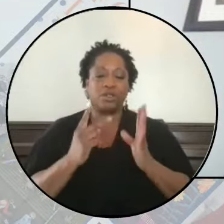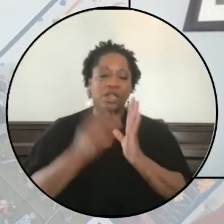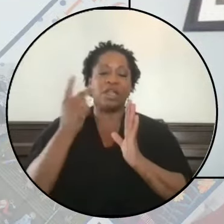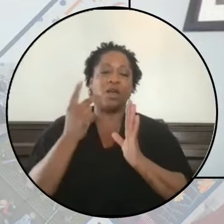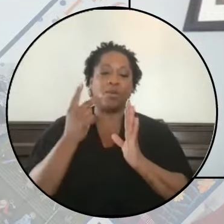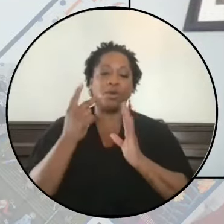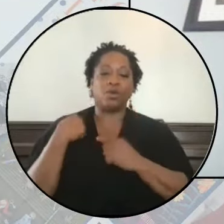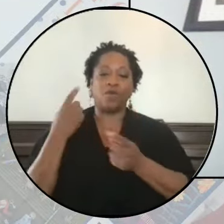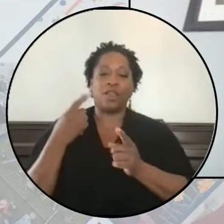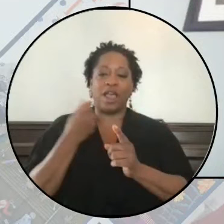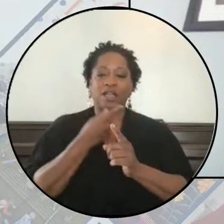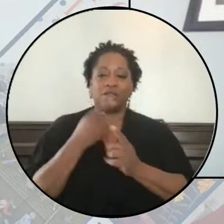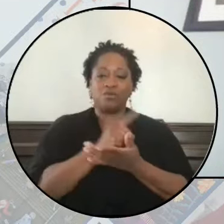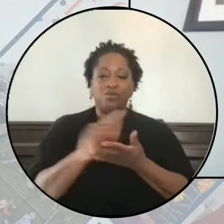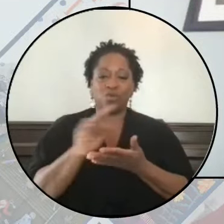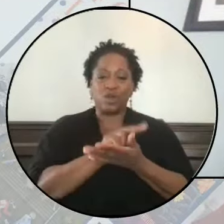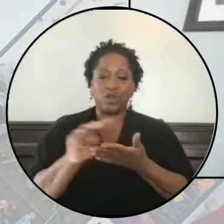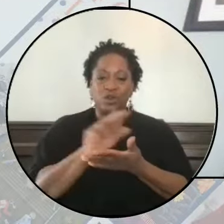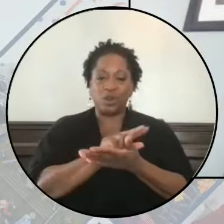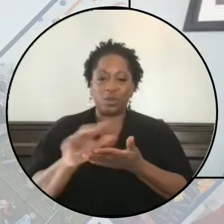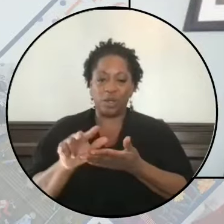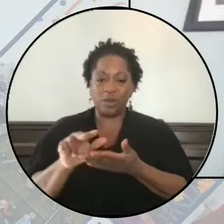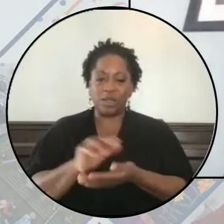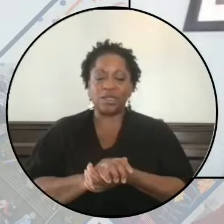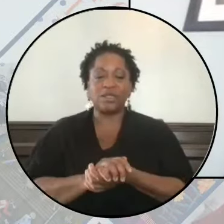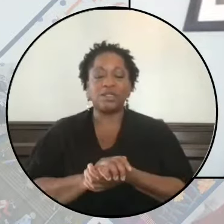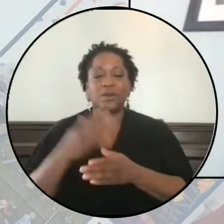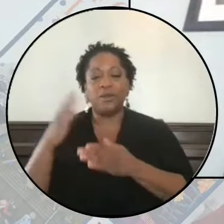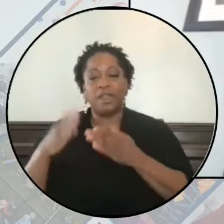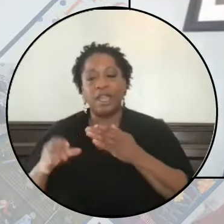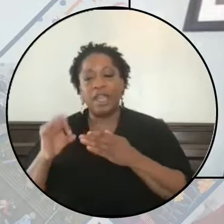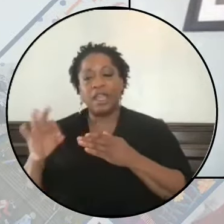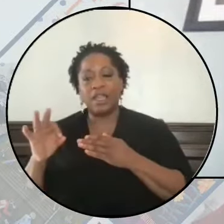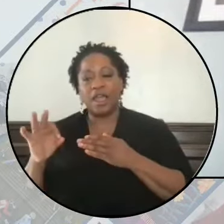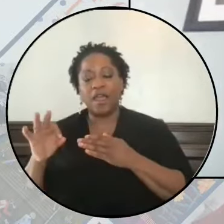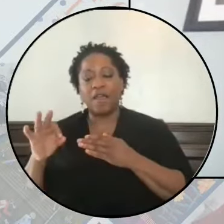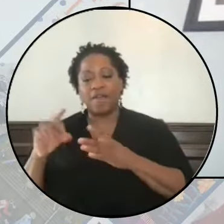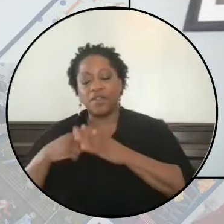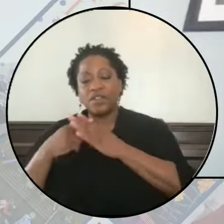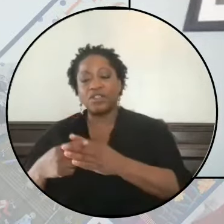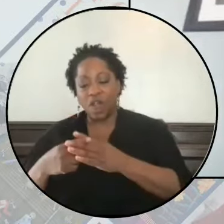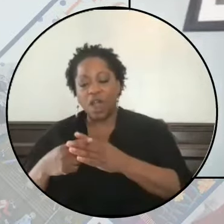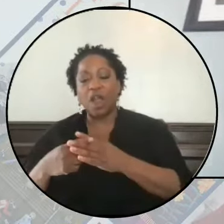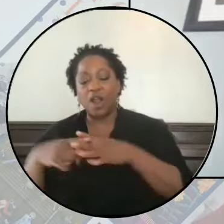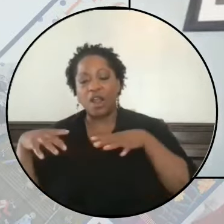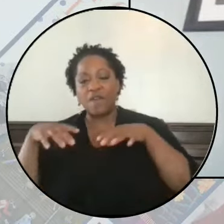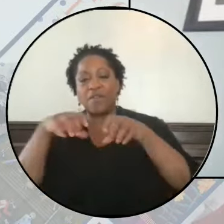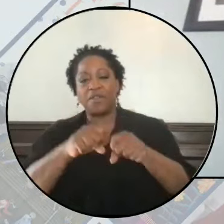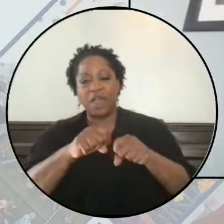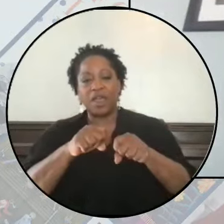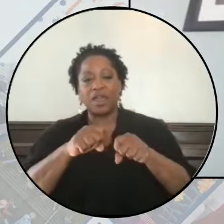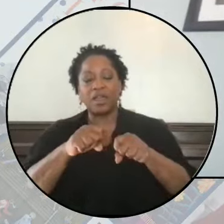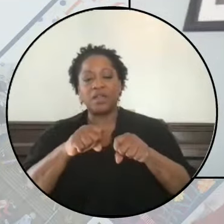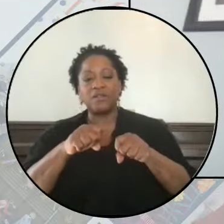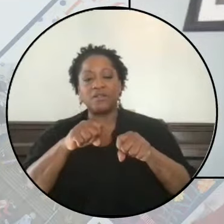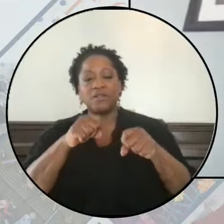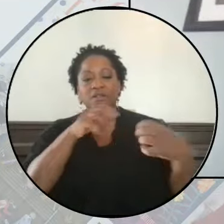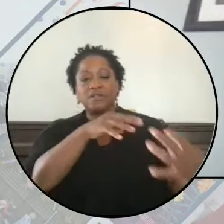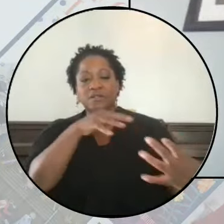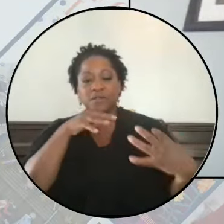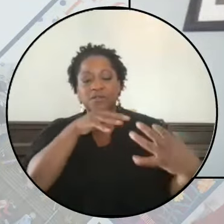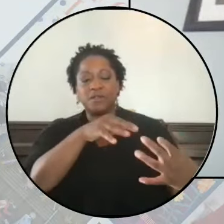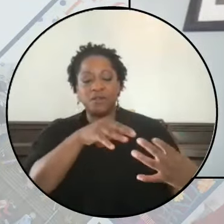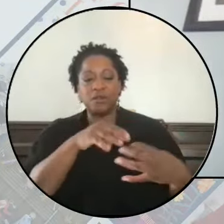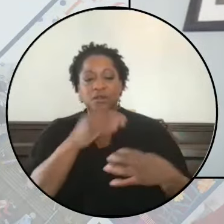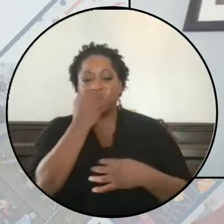over just the last few weeks. At the onset of the escalation, Israeli